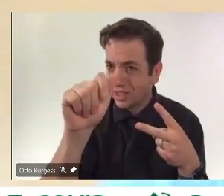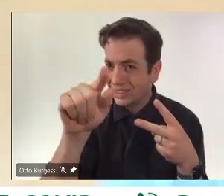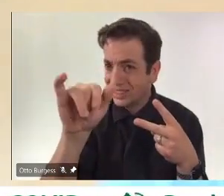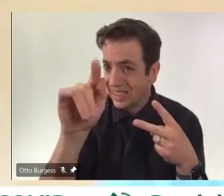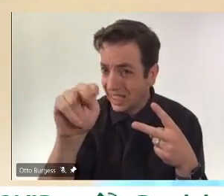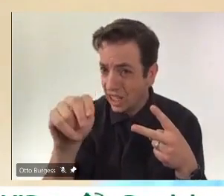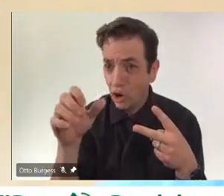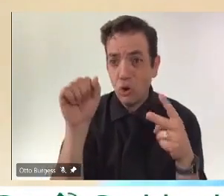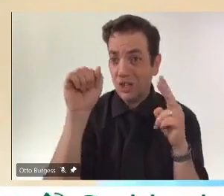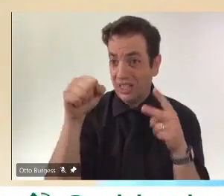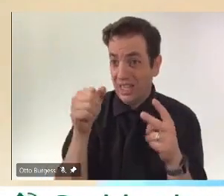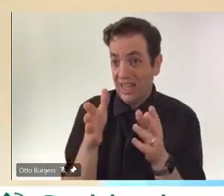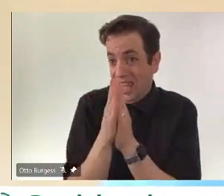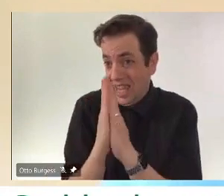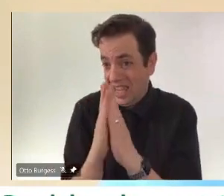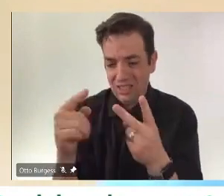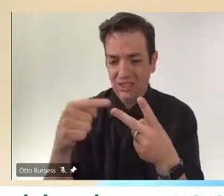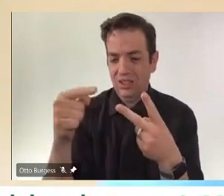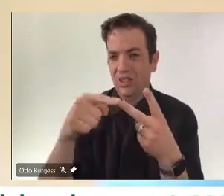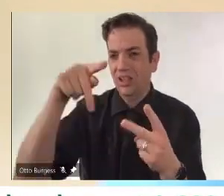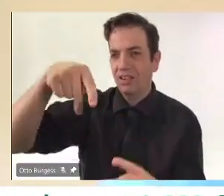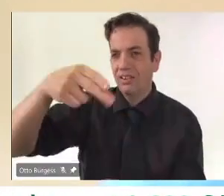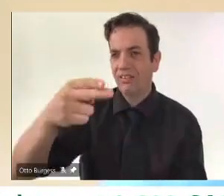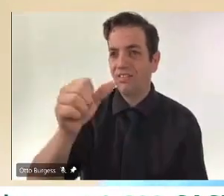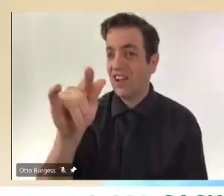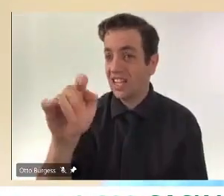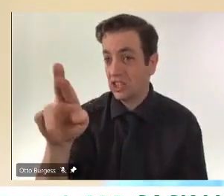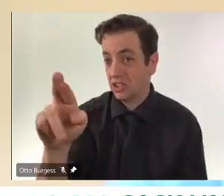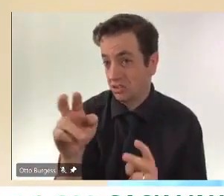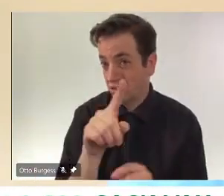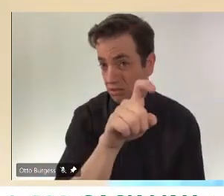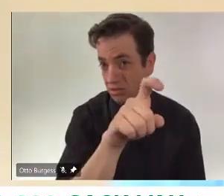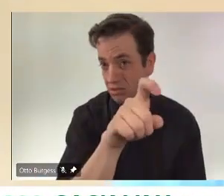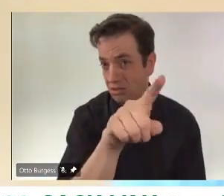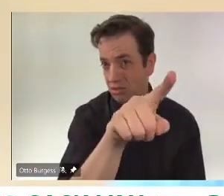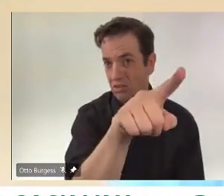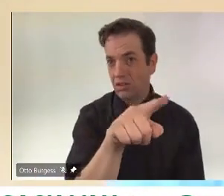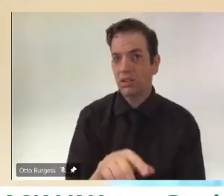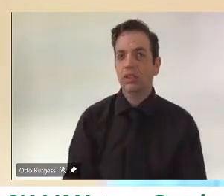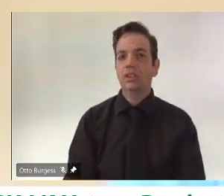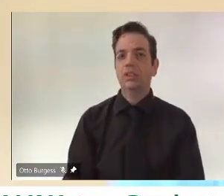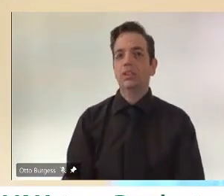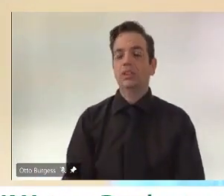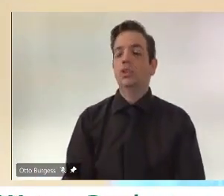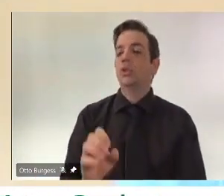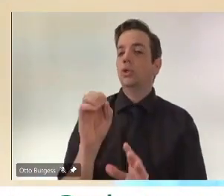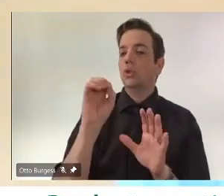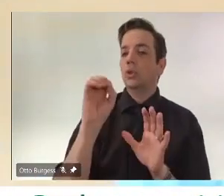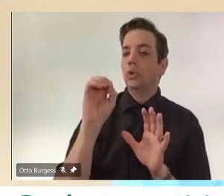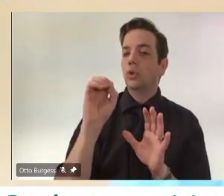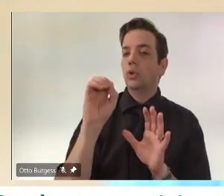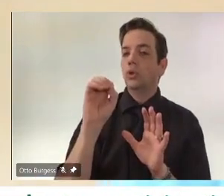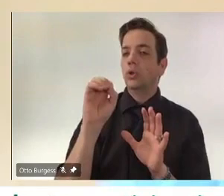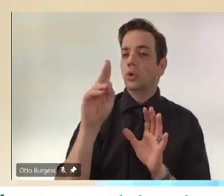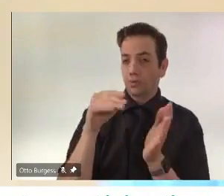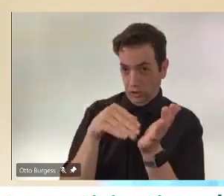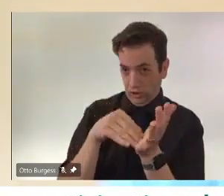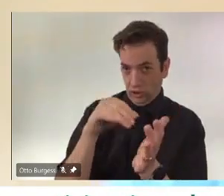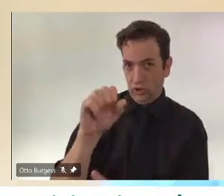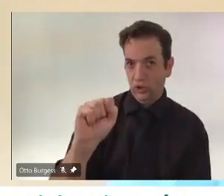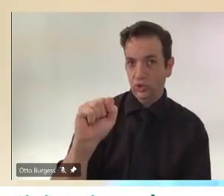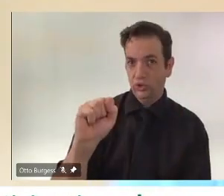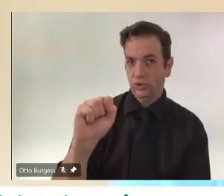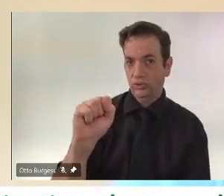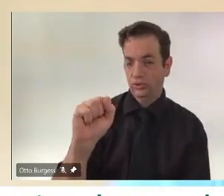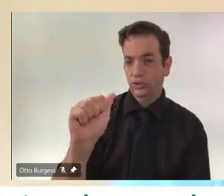So for all vaccines, the clinical trials were based on the initial clinical trials on which the vaccines were licensed were based on